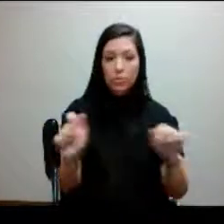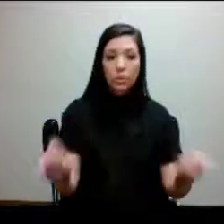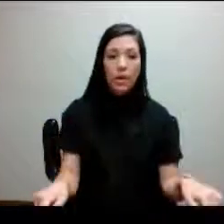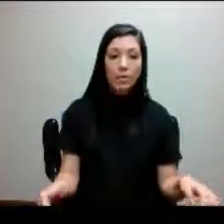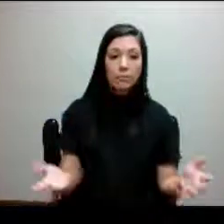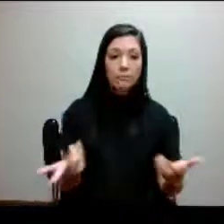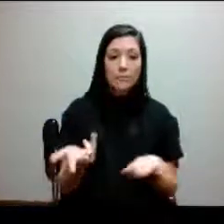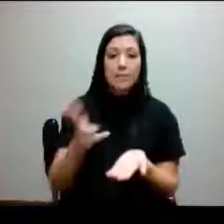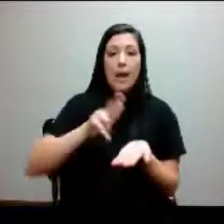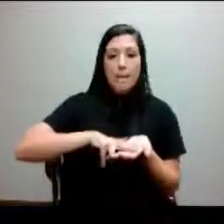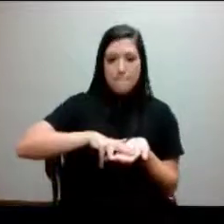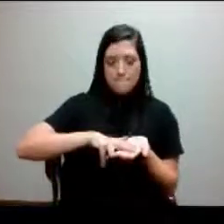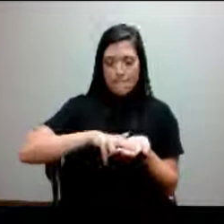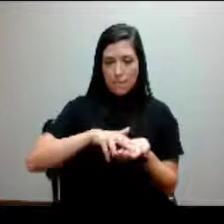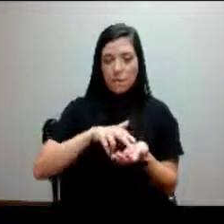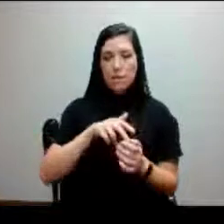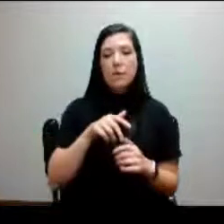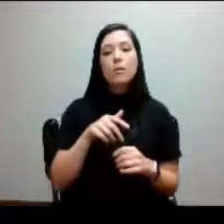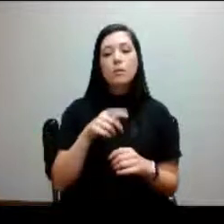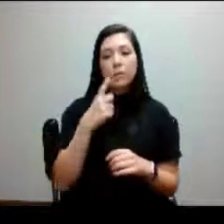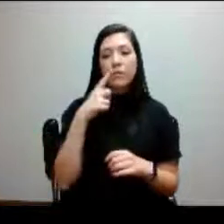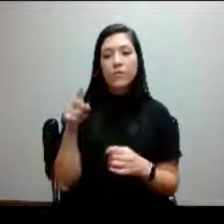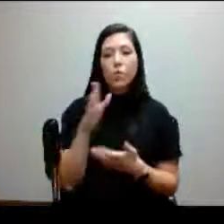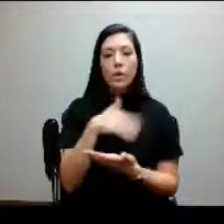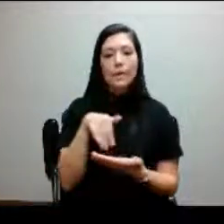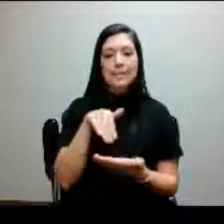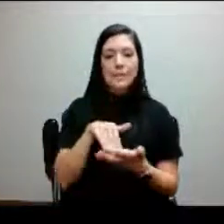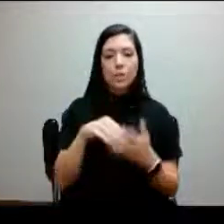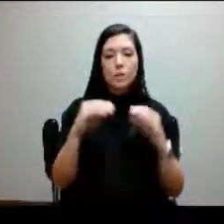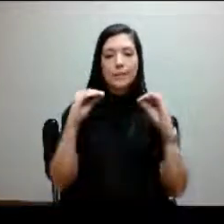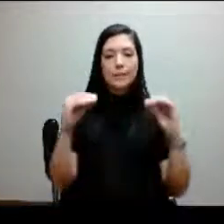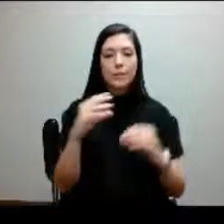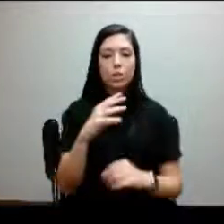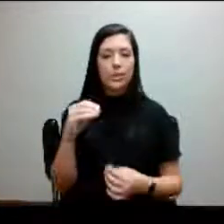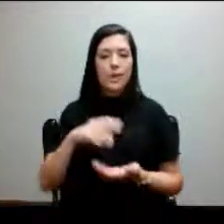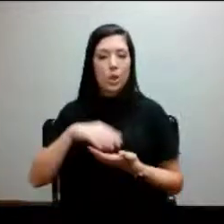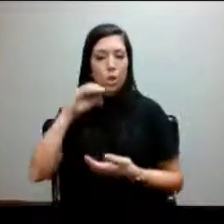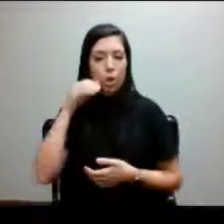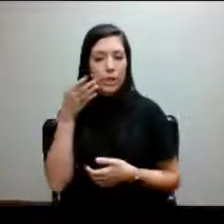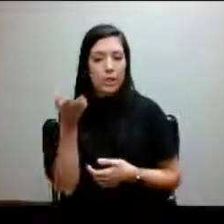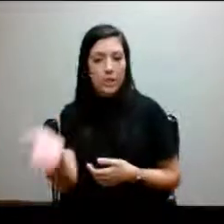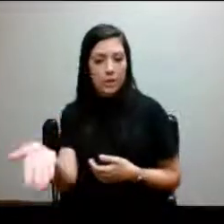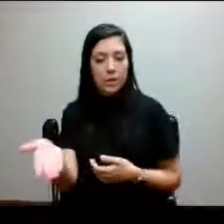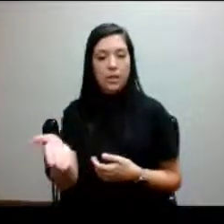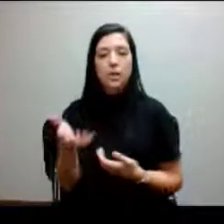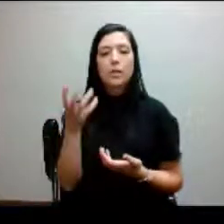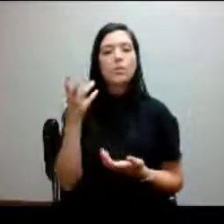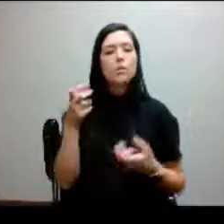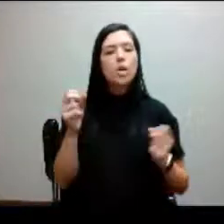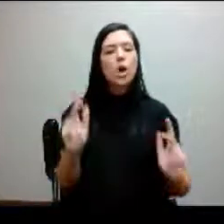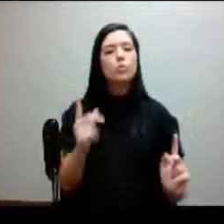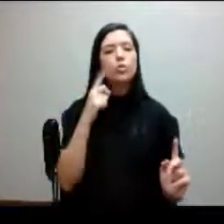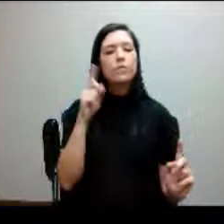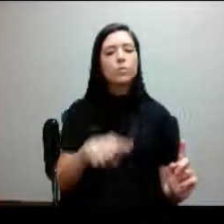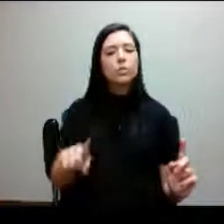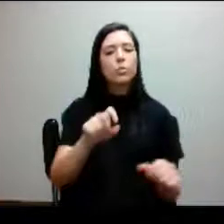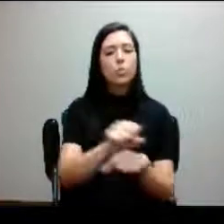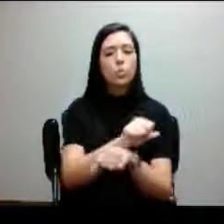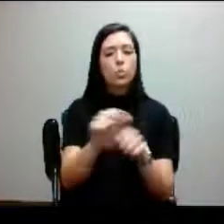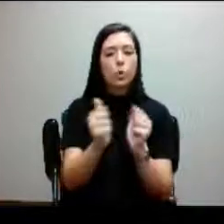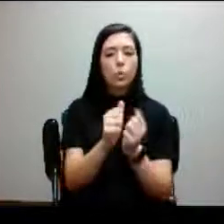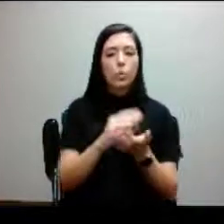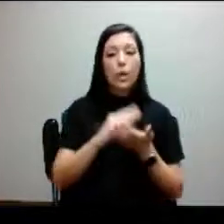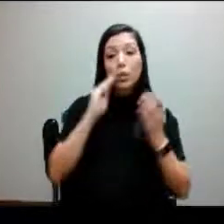sign up for in Center for Teaching and Learning. And so that's an opportunity for you to work with our students